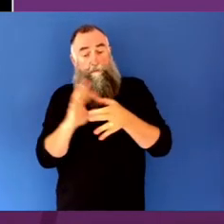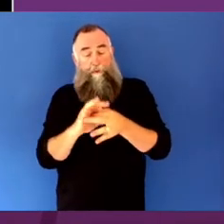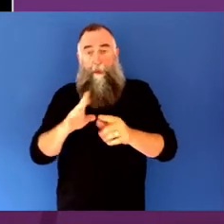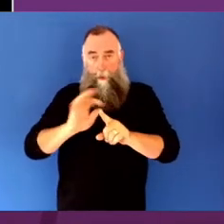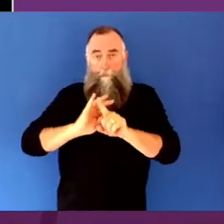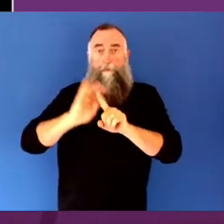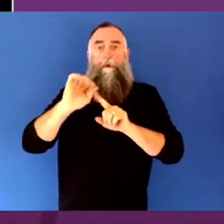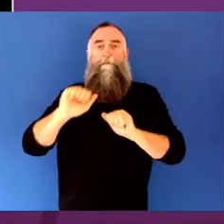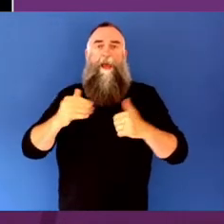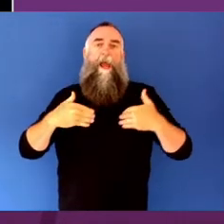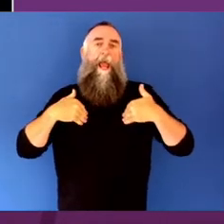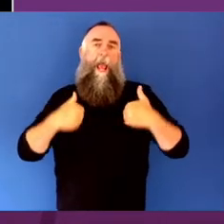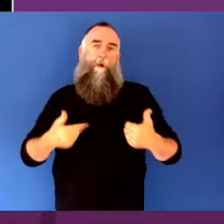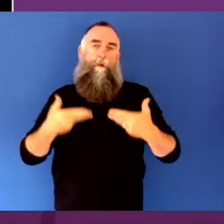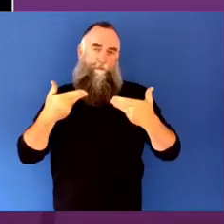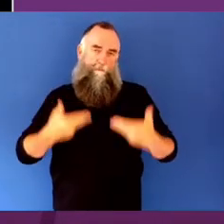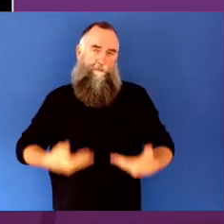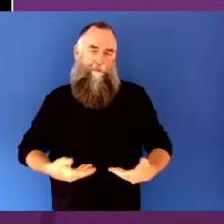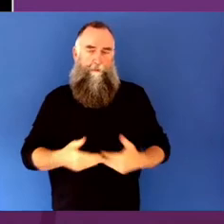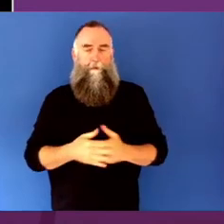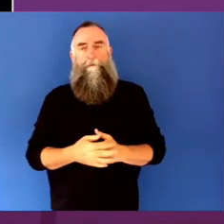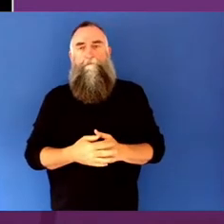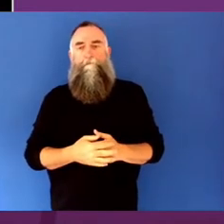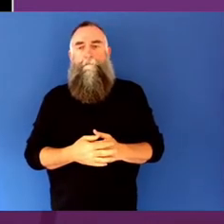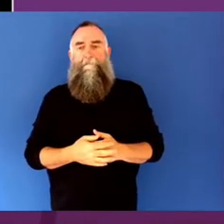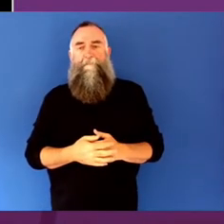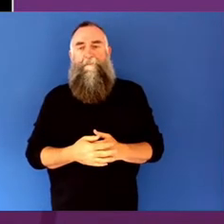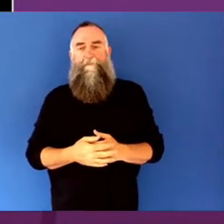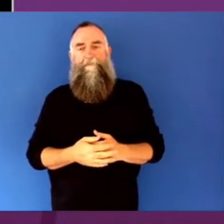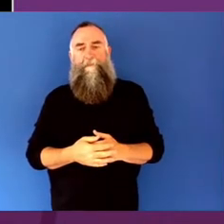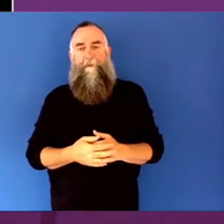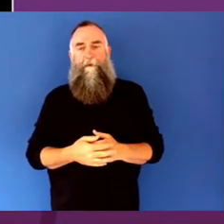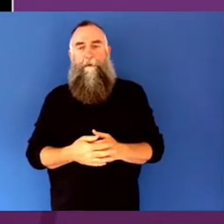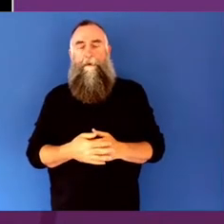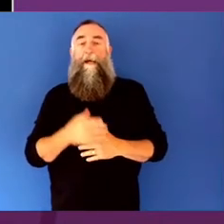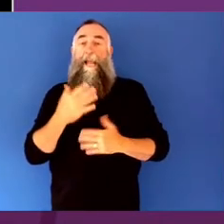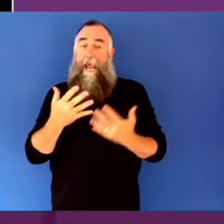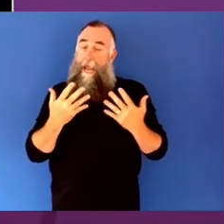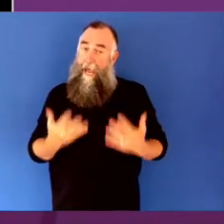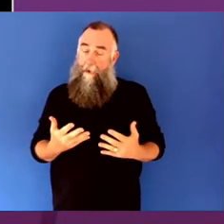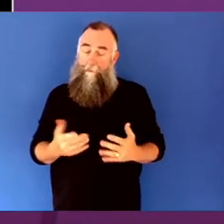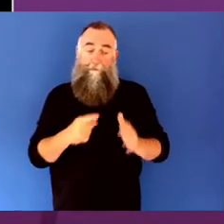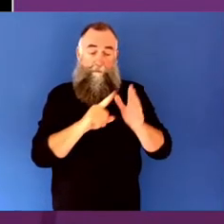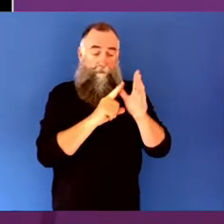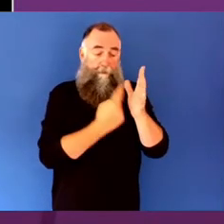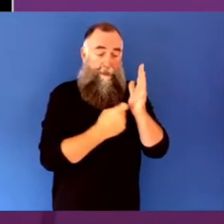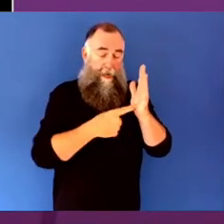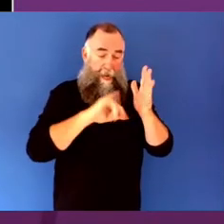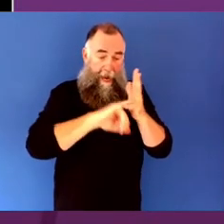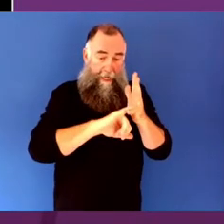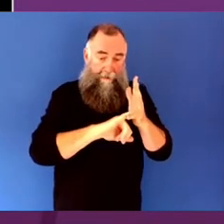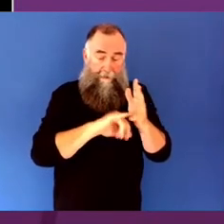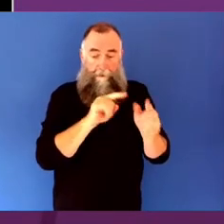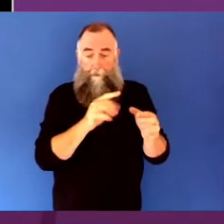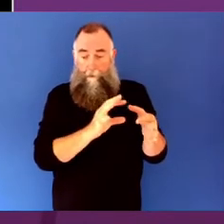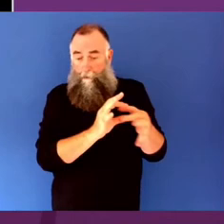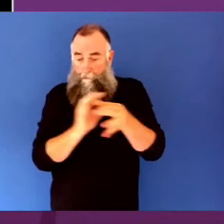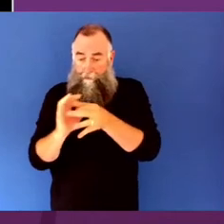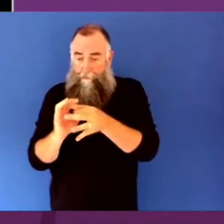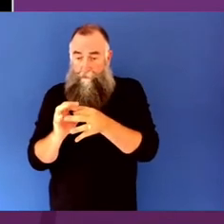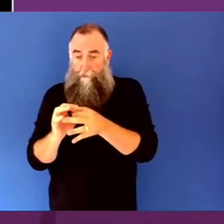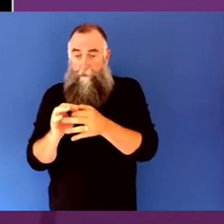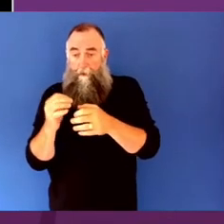So this nexus between the arts, between creative endeavour, and people's